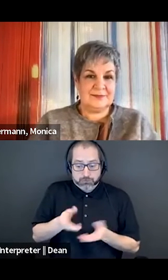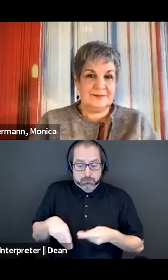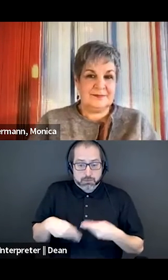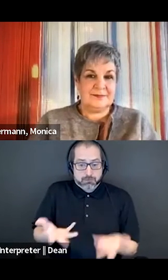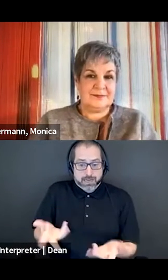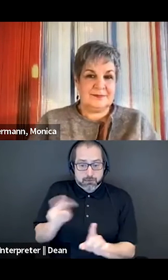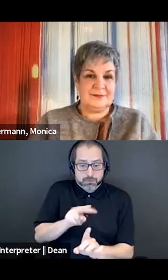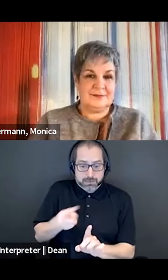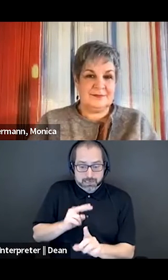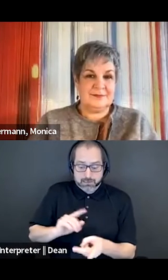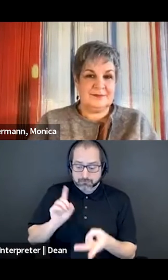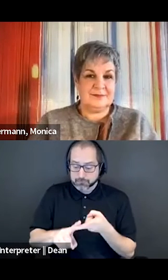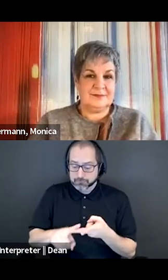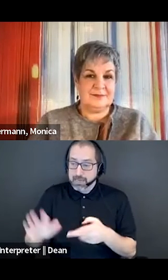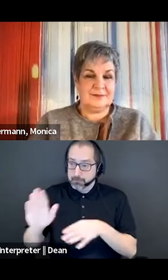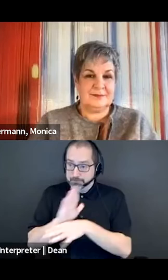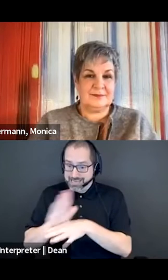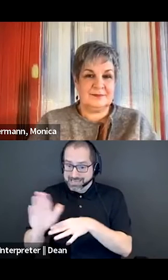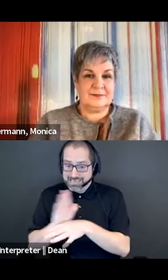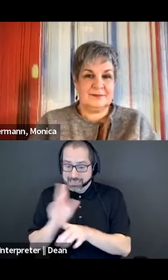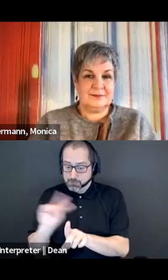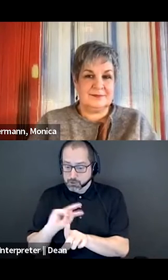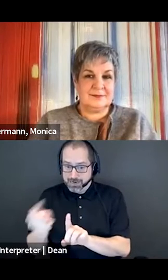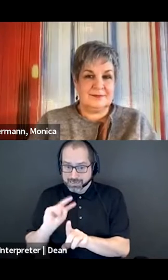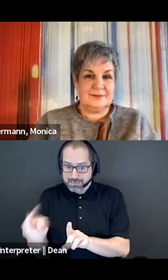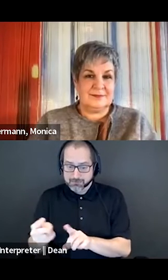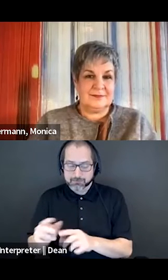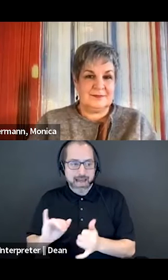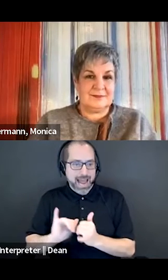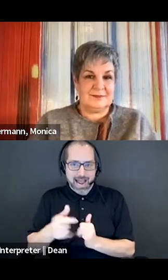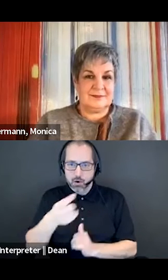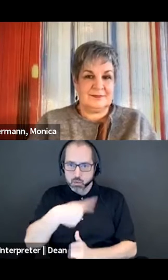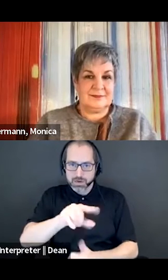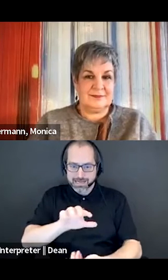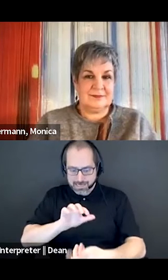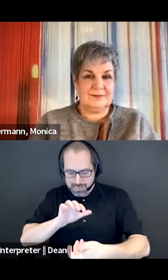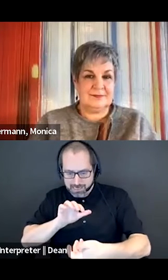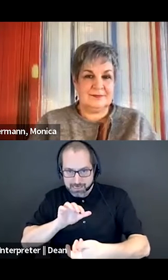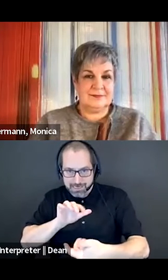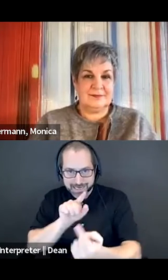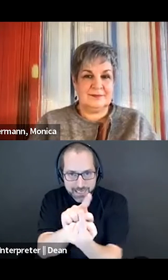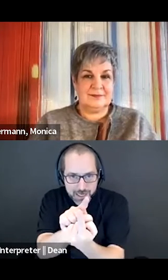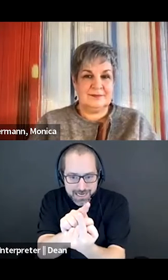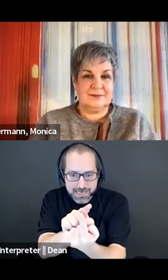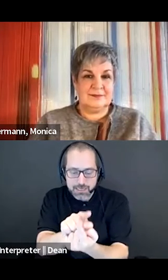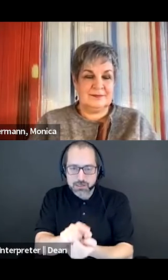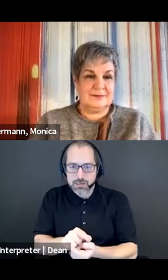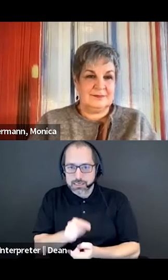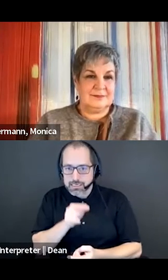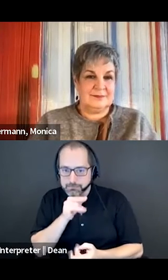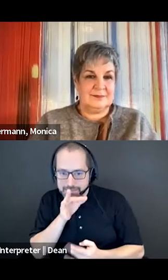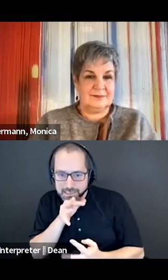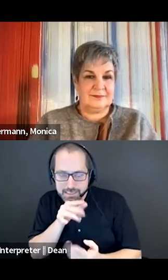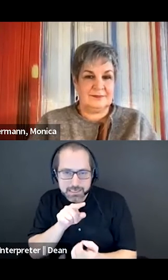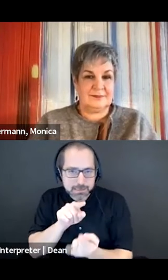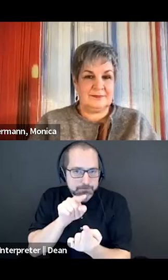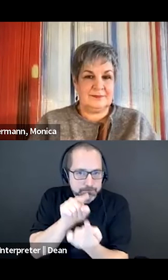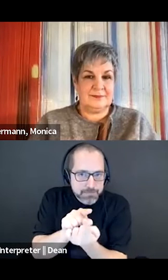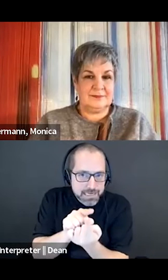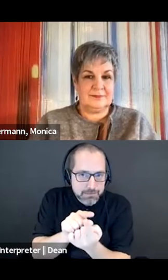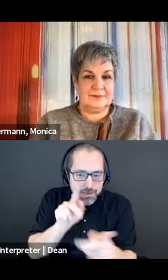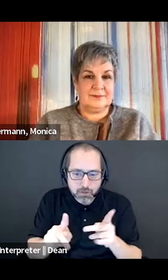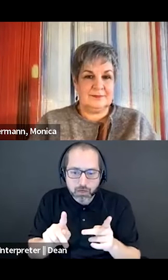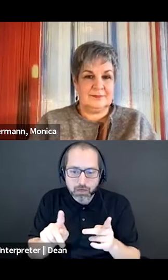business perspective, in how we engage and speak and meet with people. So taking across